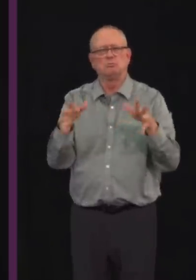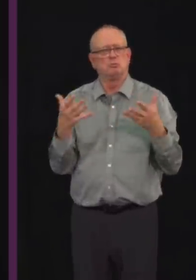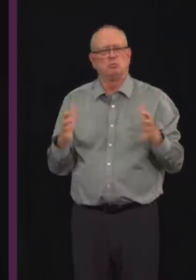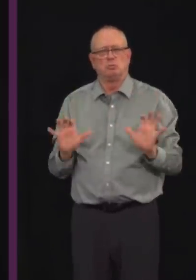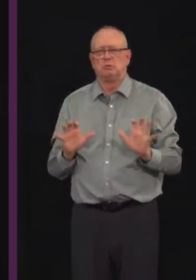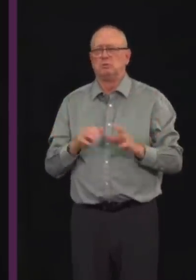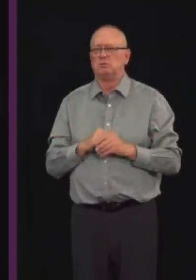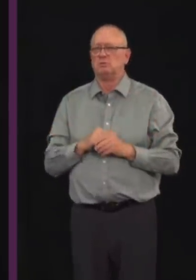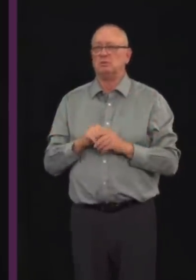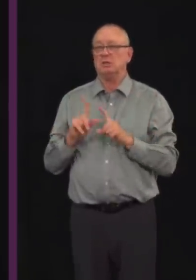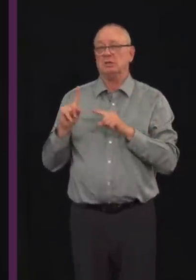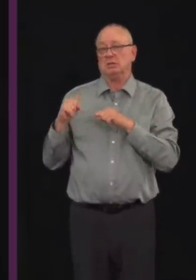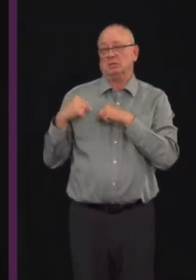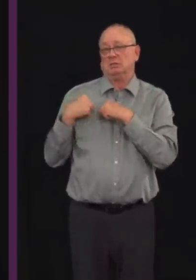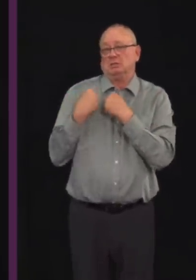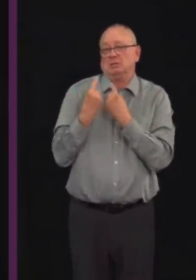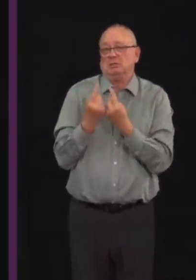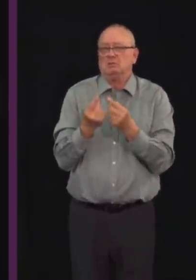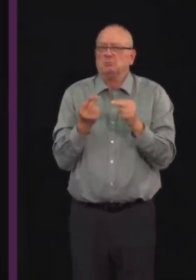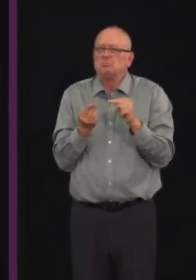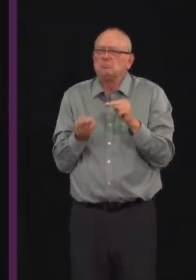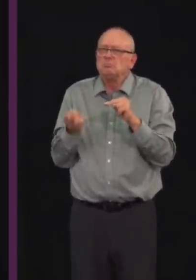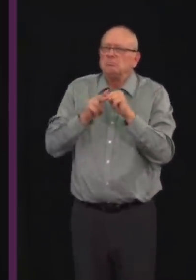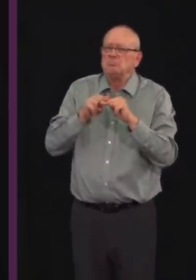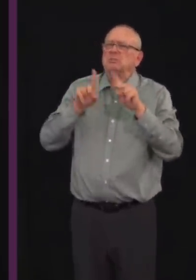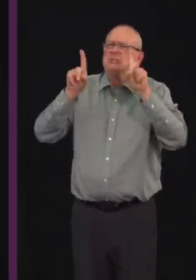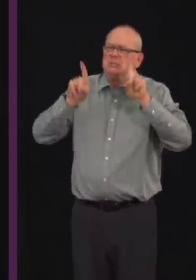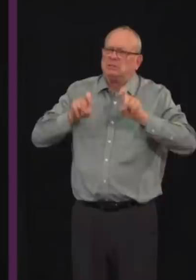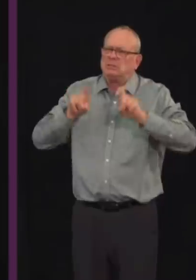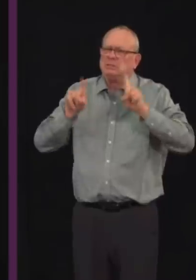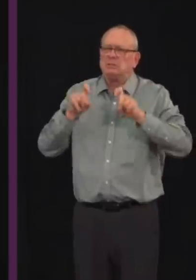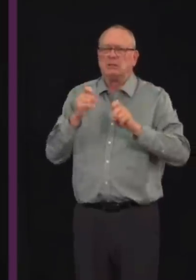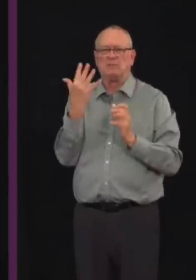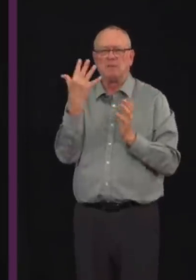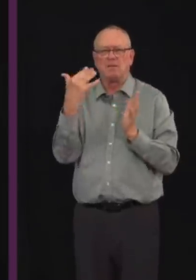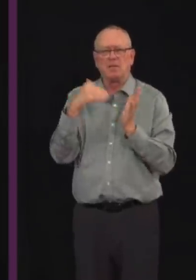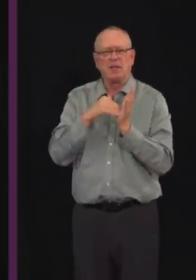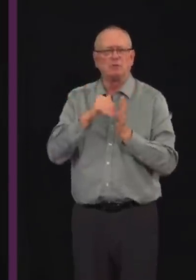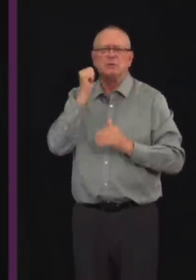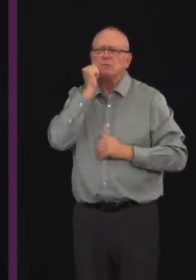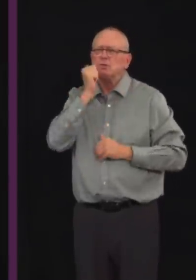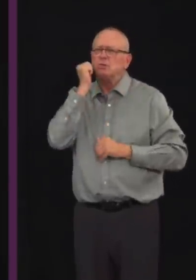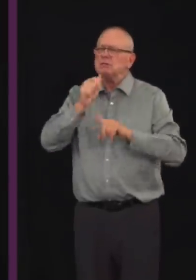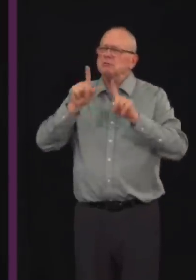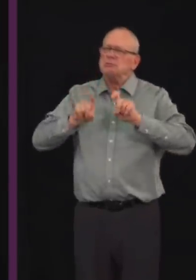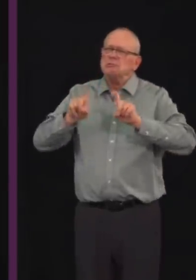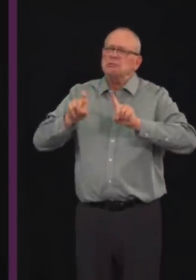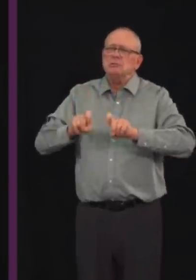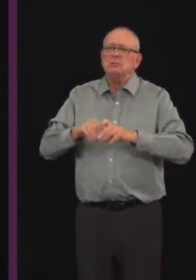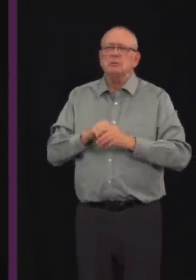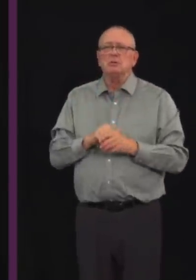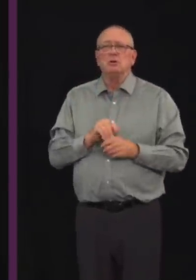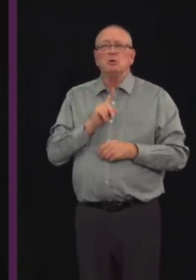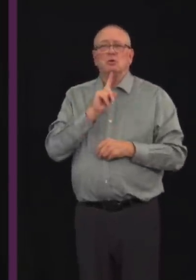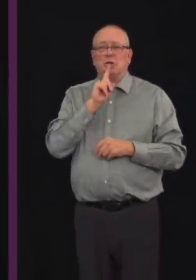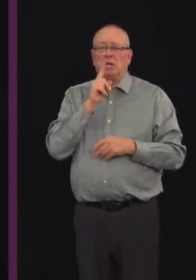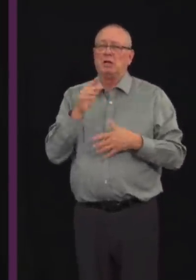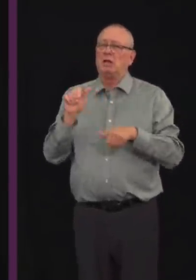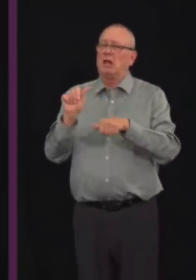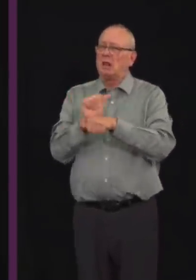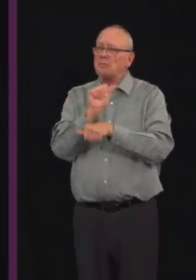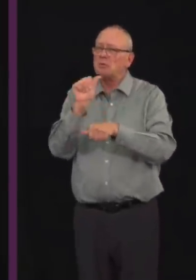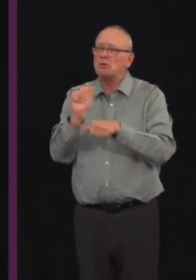the last couple of days. To sum up, we're effectively containing the virus as best as possible. And as a result,